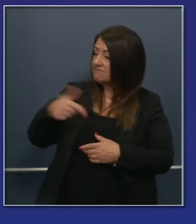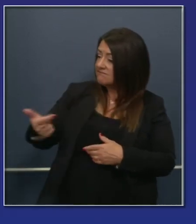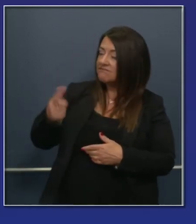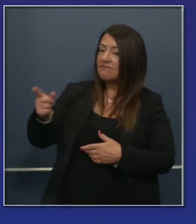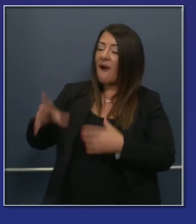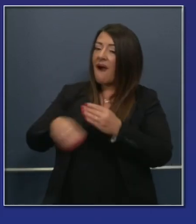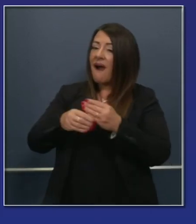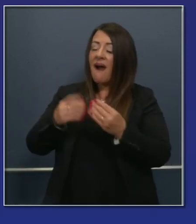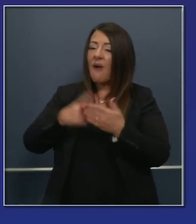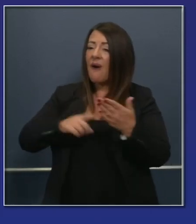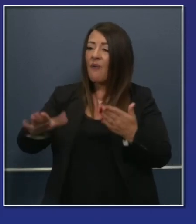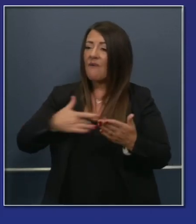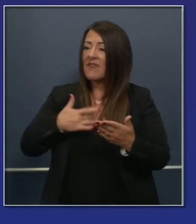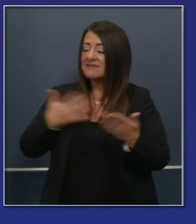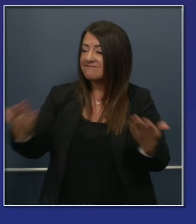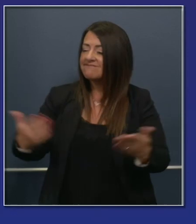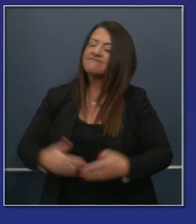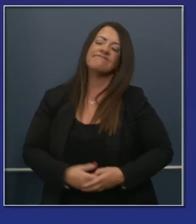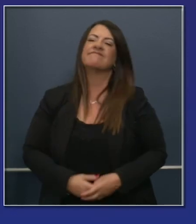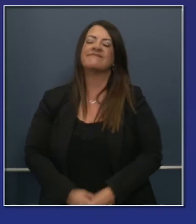add your voice to all of these efforts.